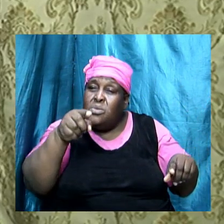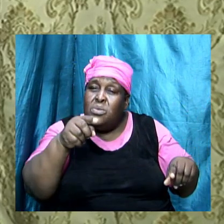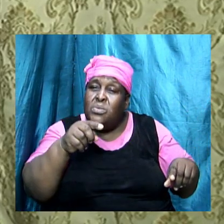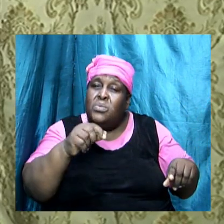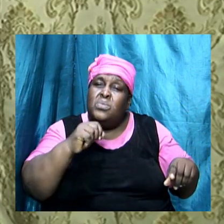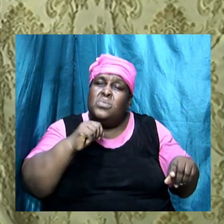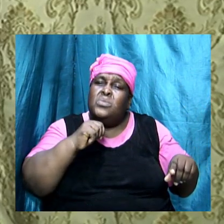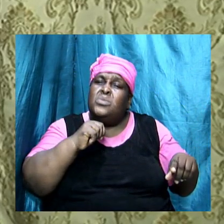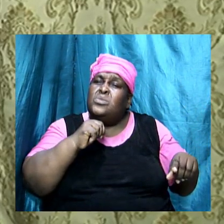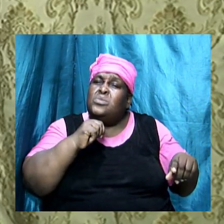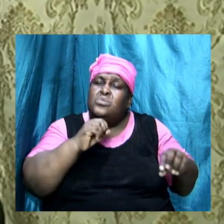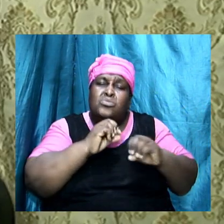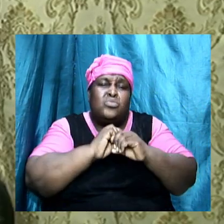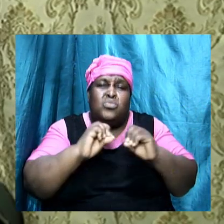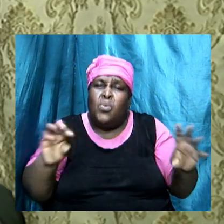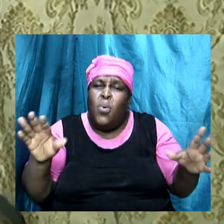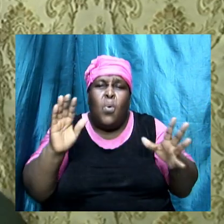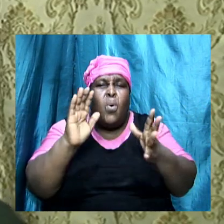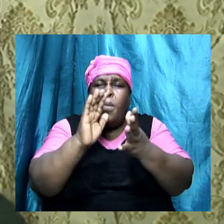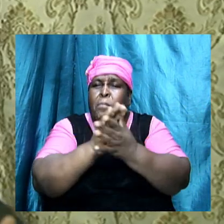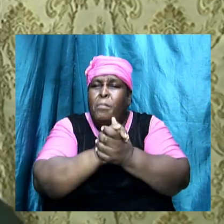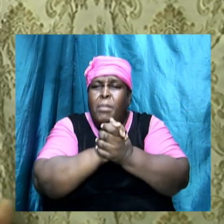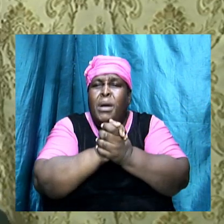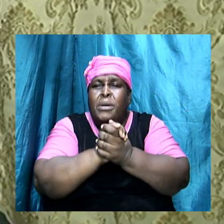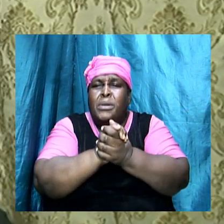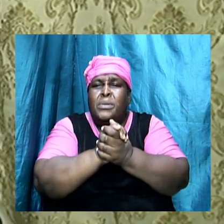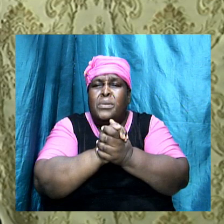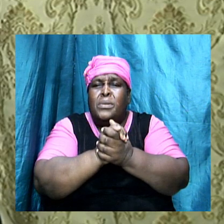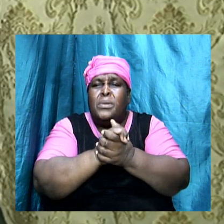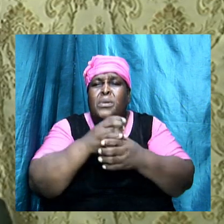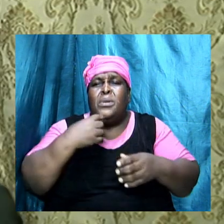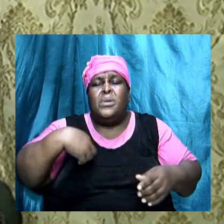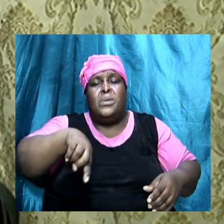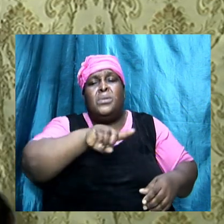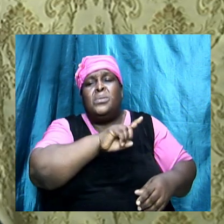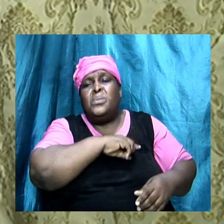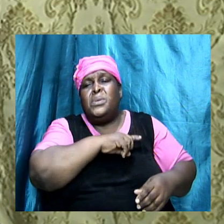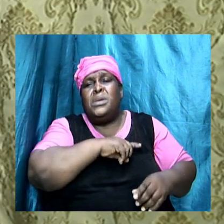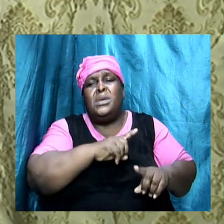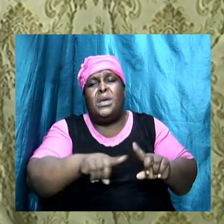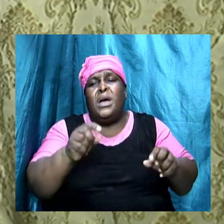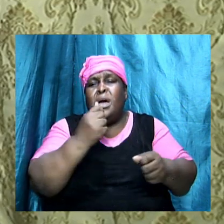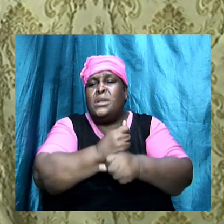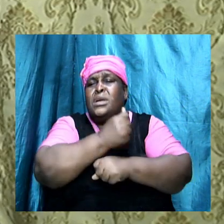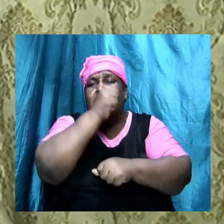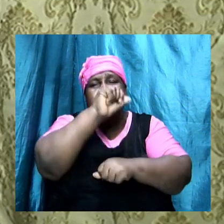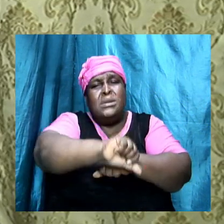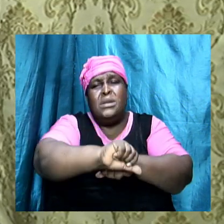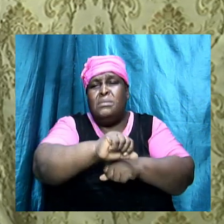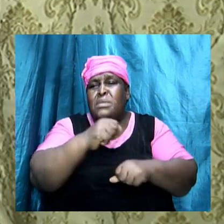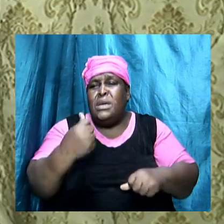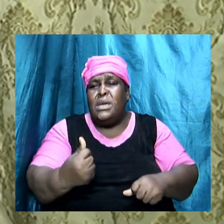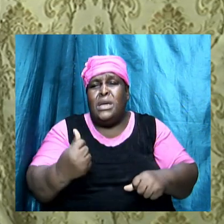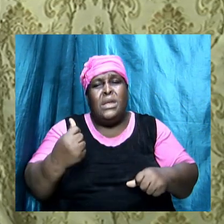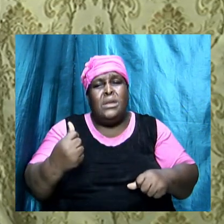cannot eat healthy, but we cannot condemn anybody for what they eat. For the Bible says,